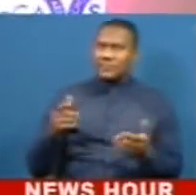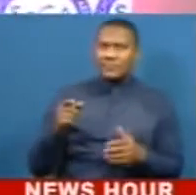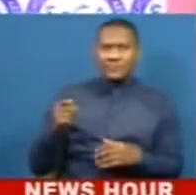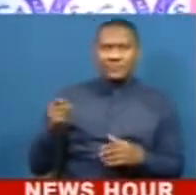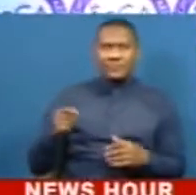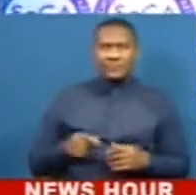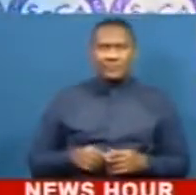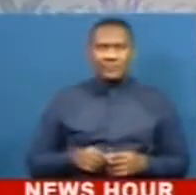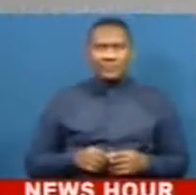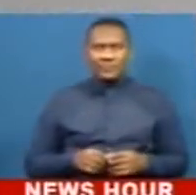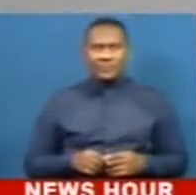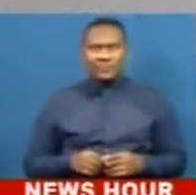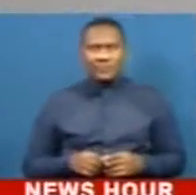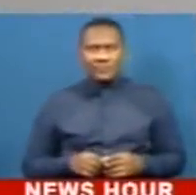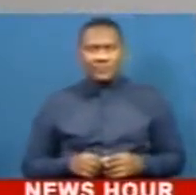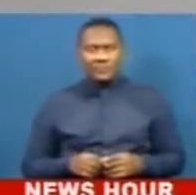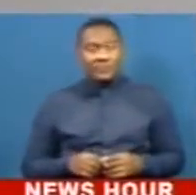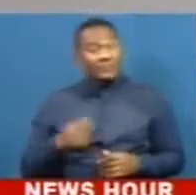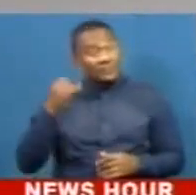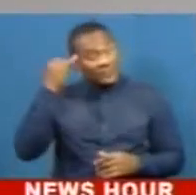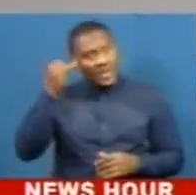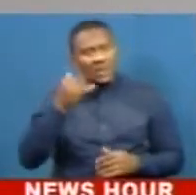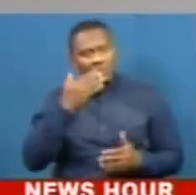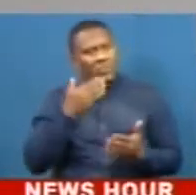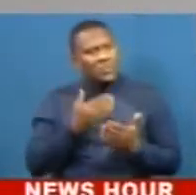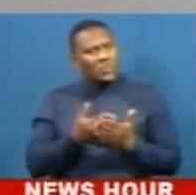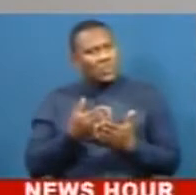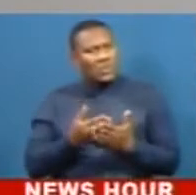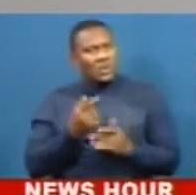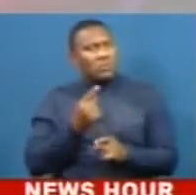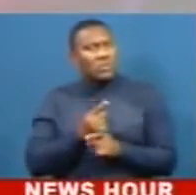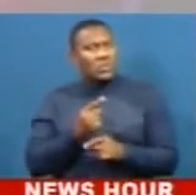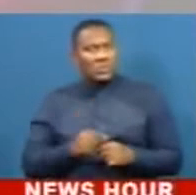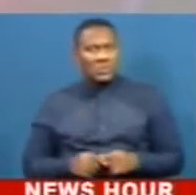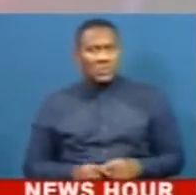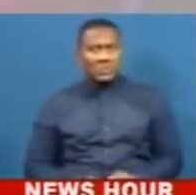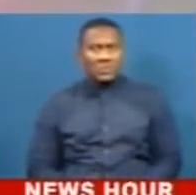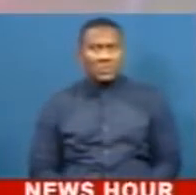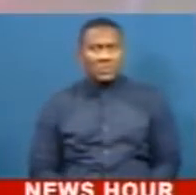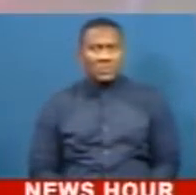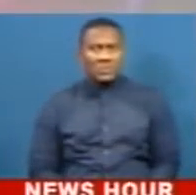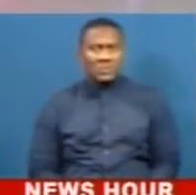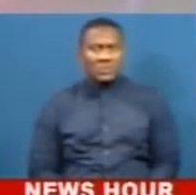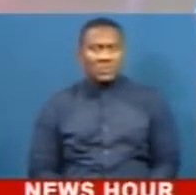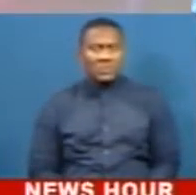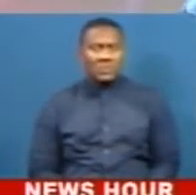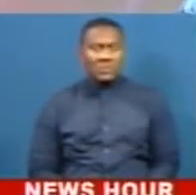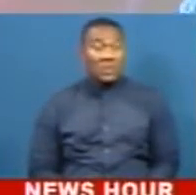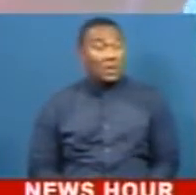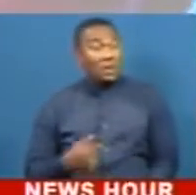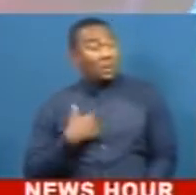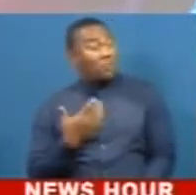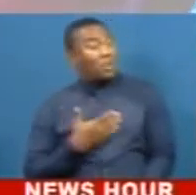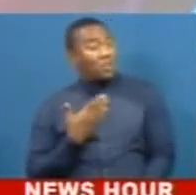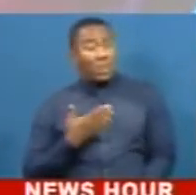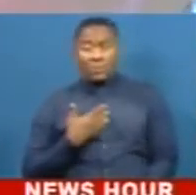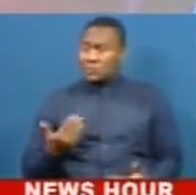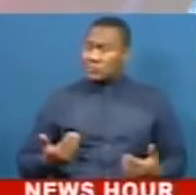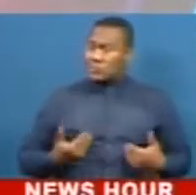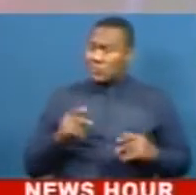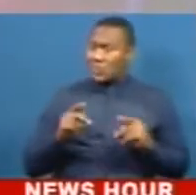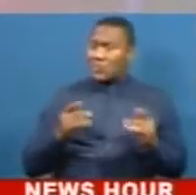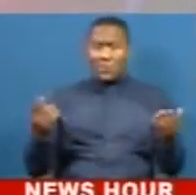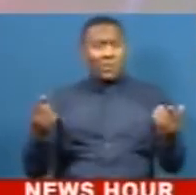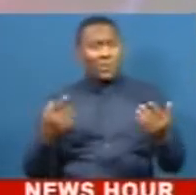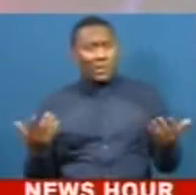in Ghana loaded the initiative as a step in the right direction. Hey, I'm very happy because the younger ones coming, they